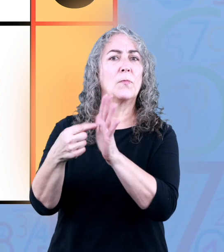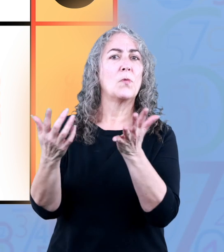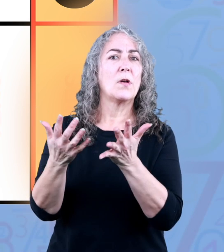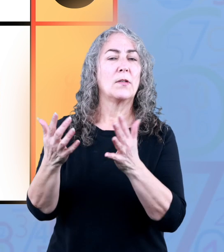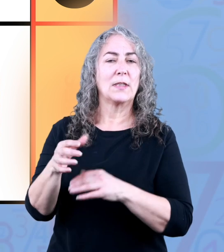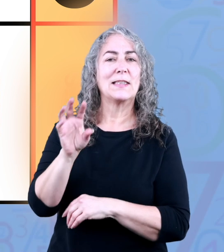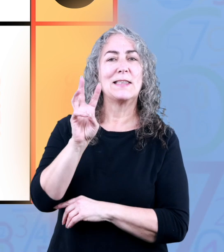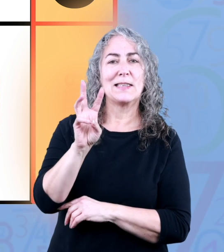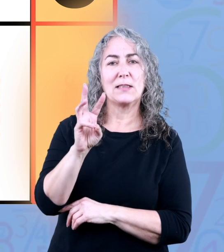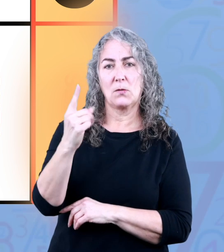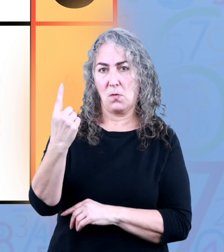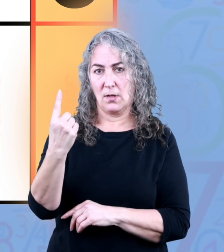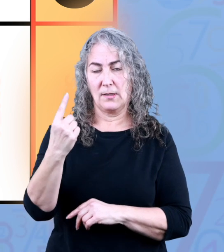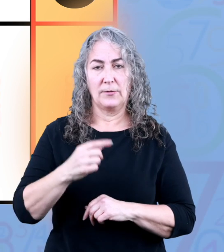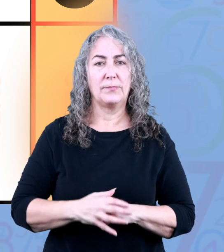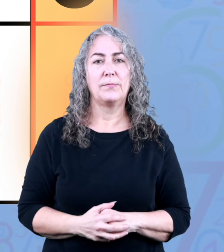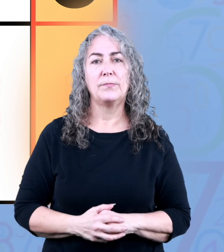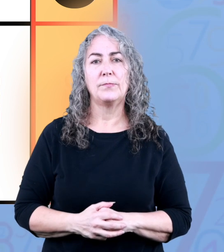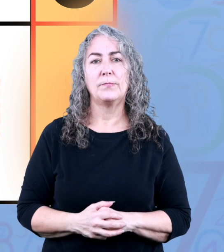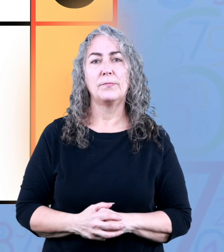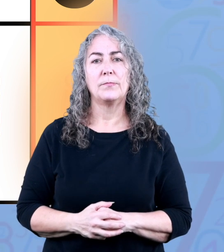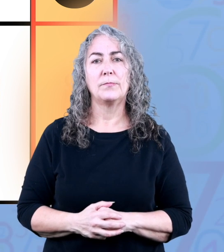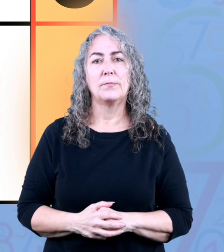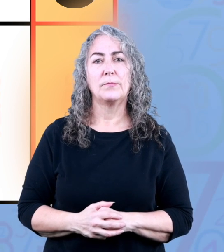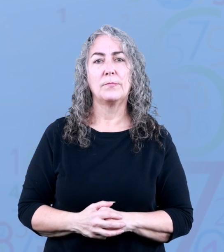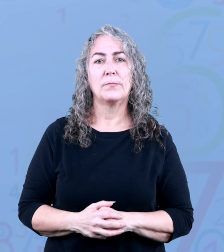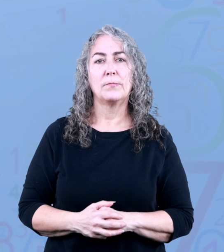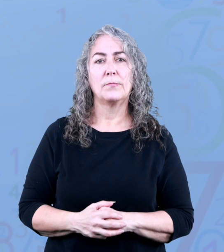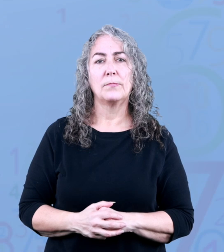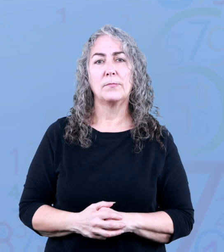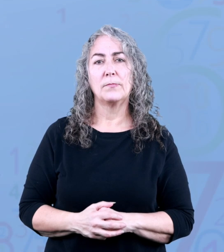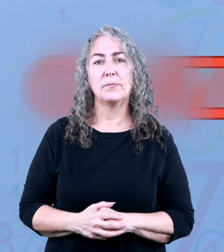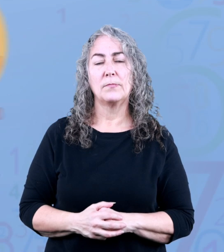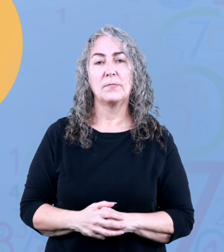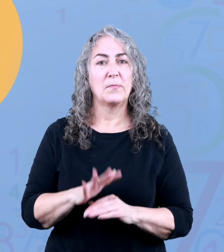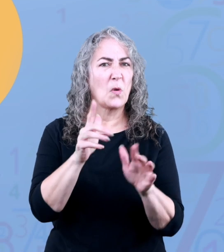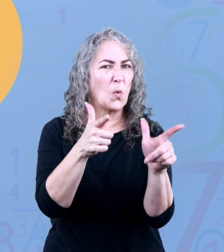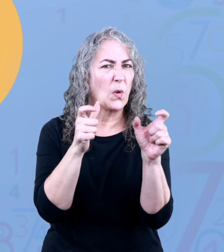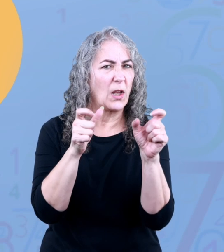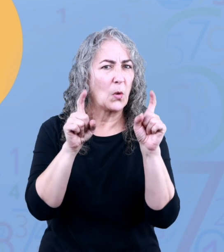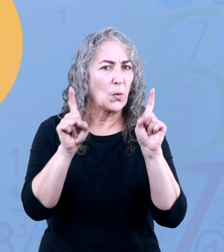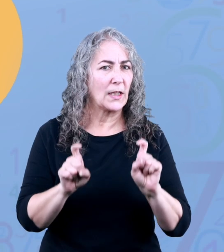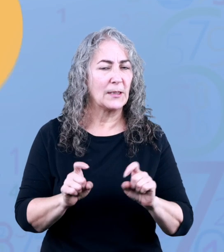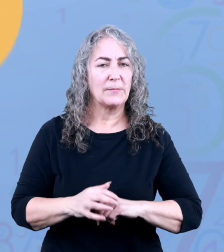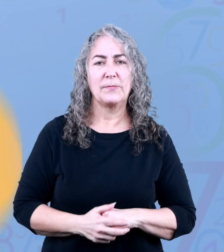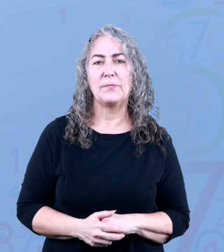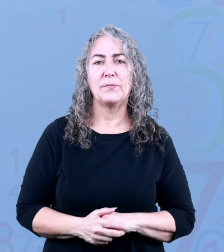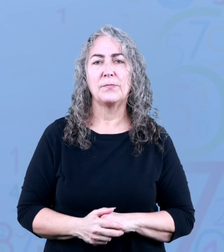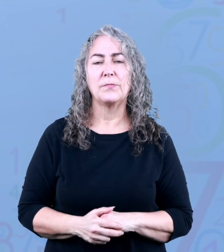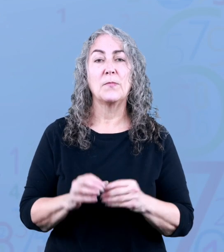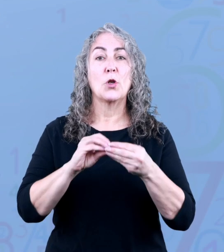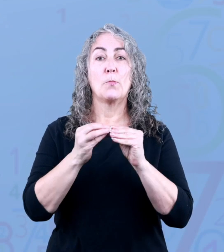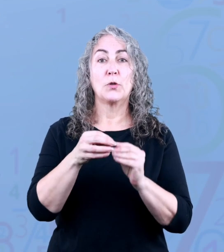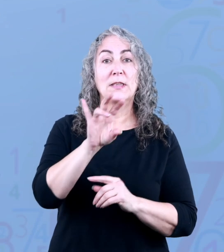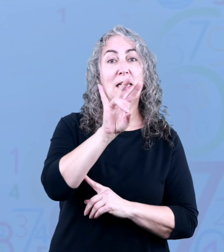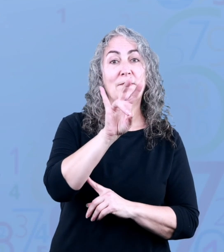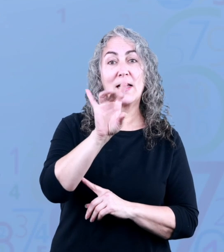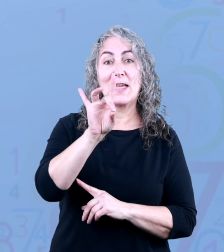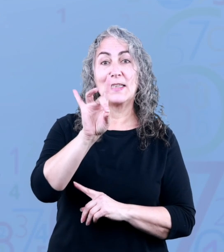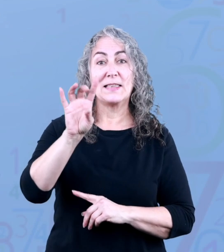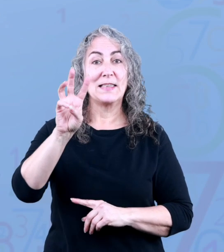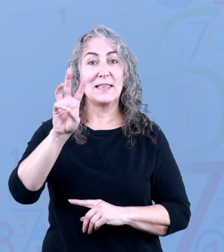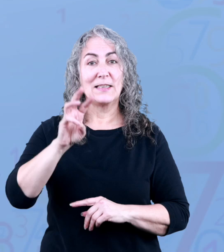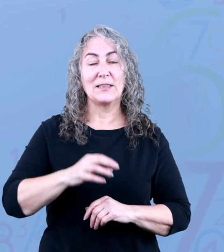means this digit represents six ones quick quiz in the number